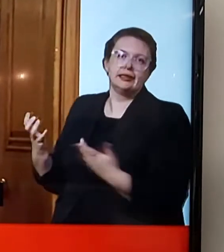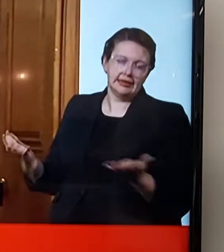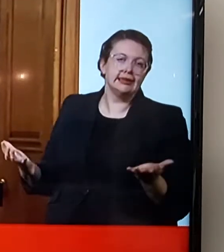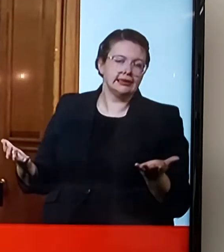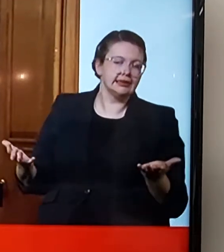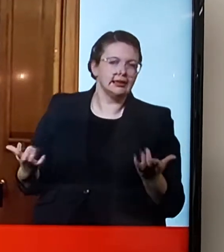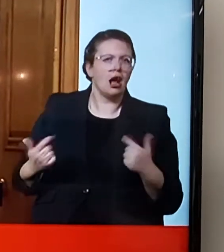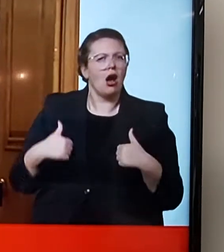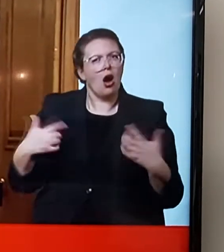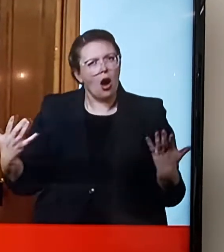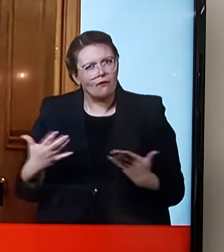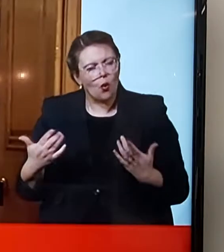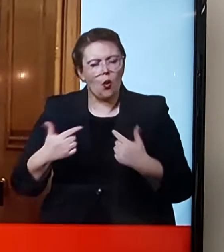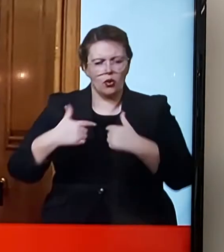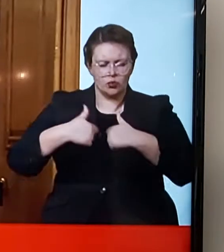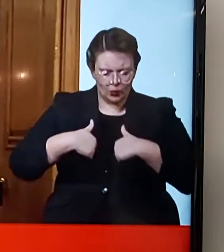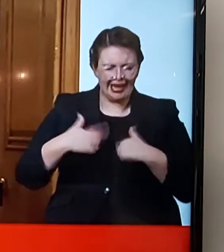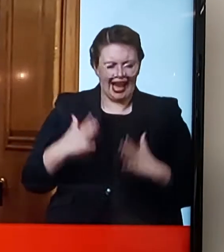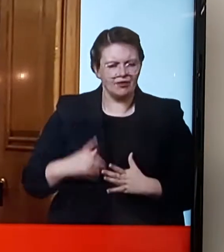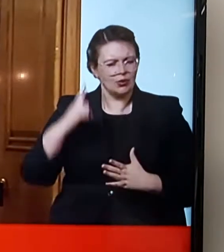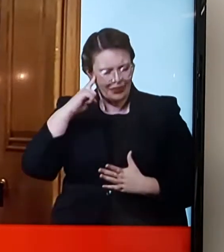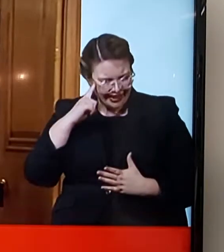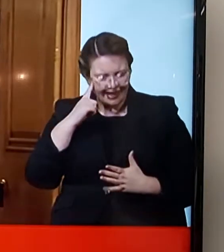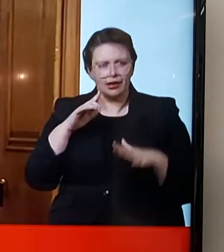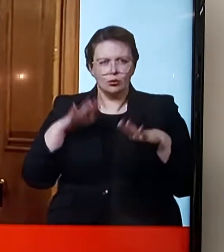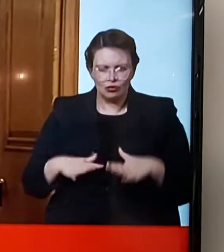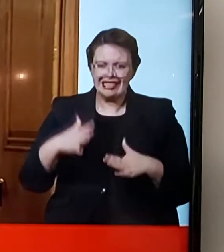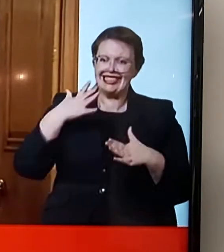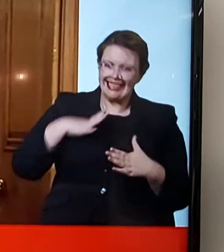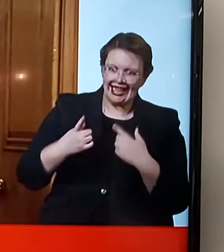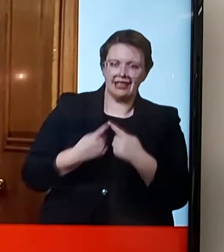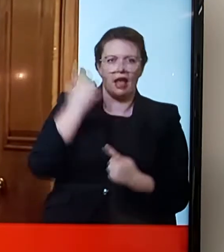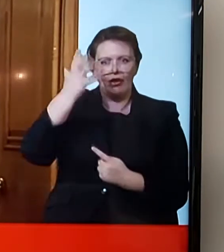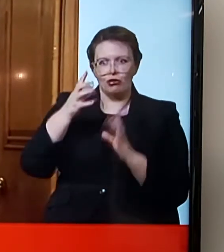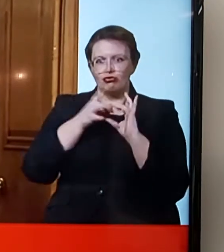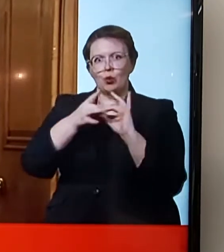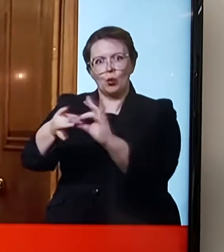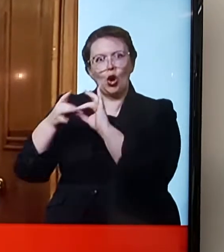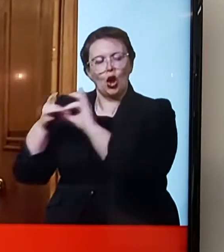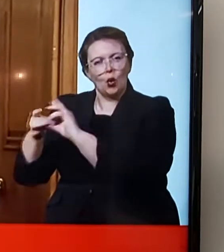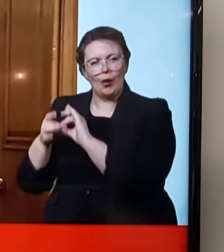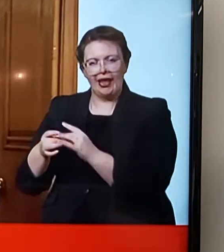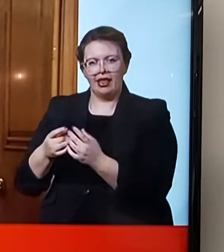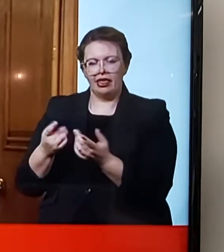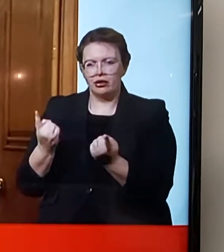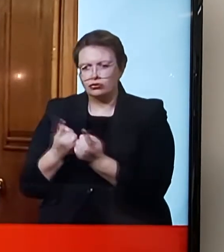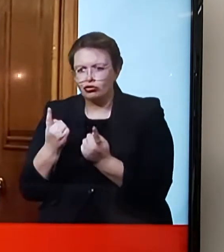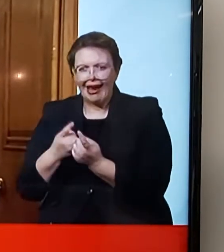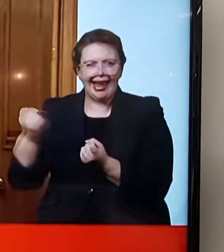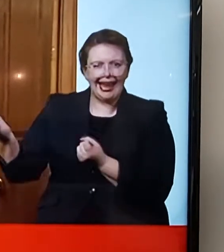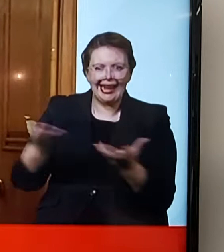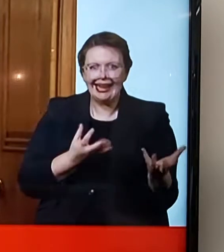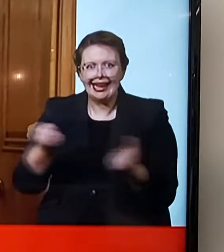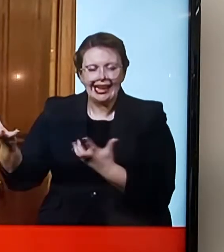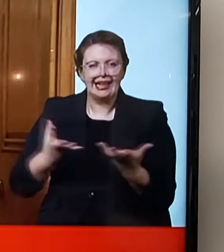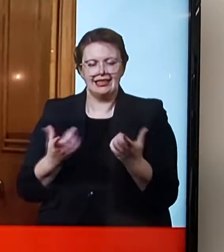is possible given that we're an economy that depends on trade and access to the world.